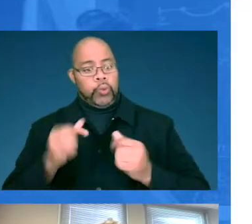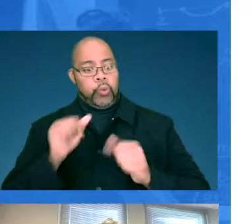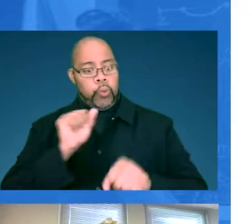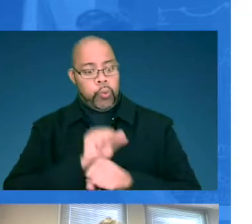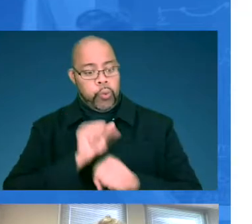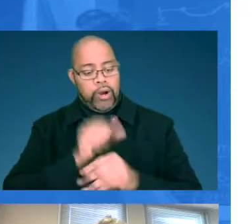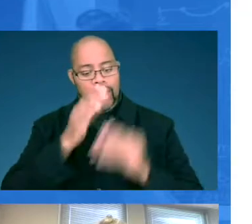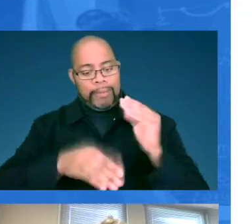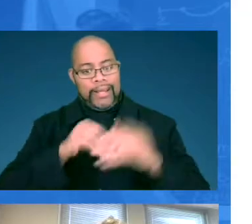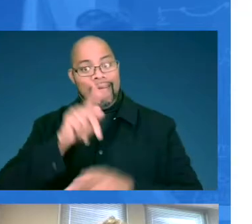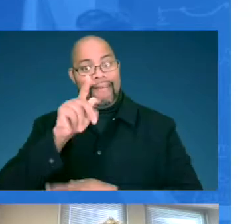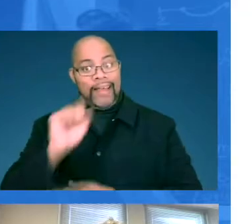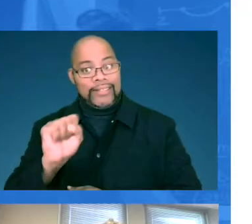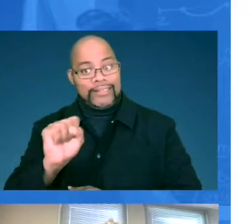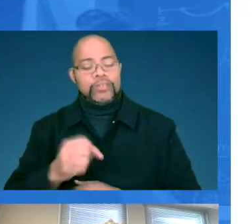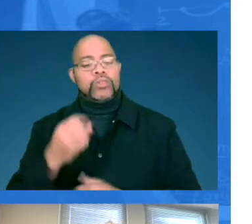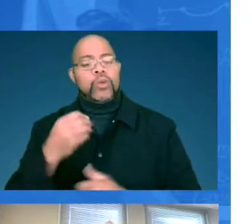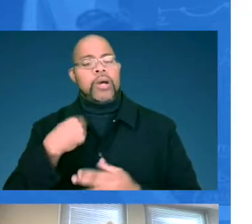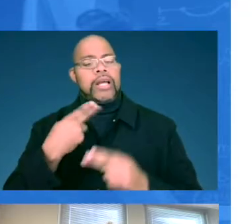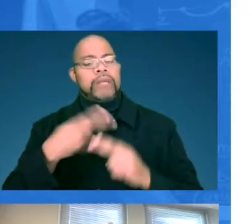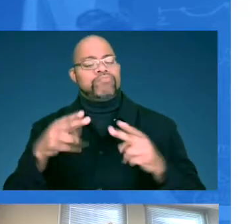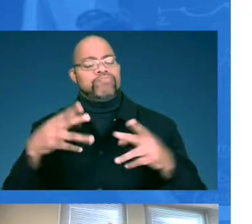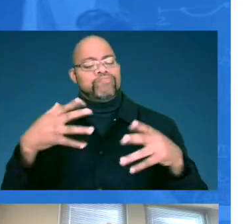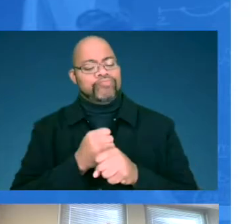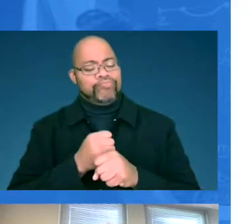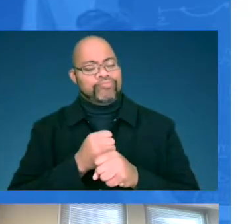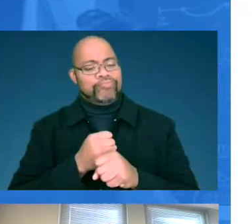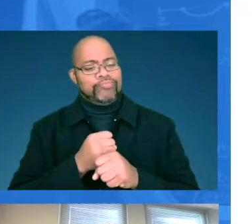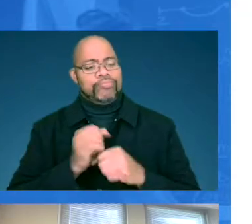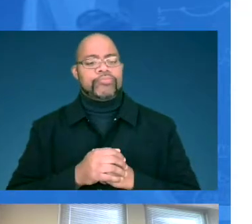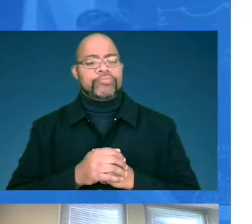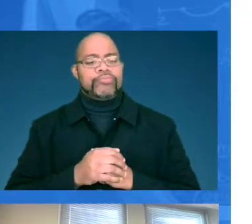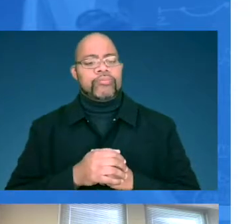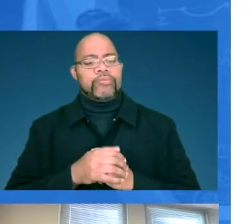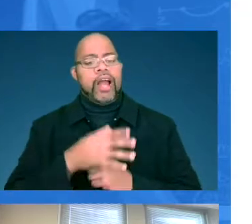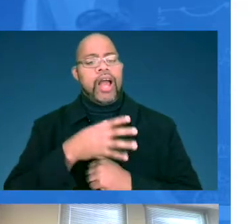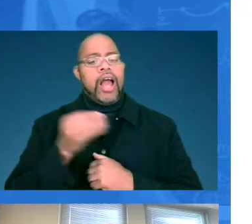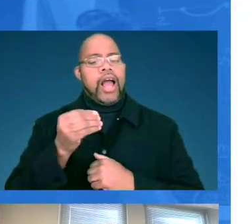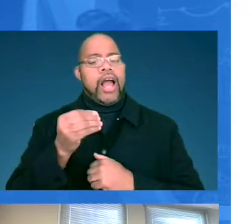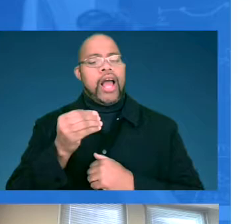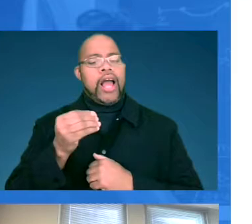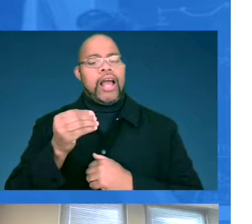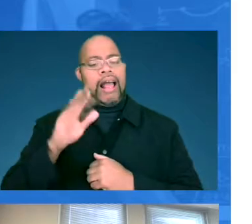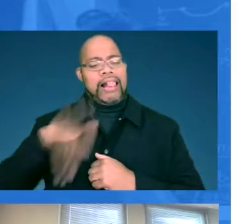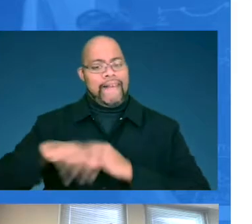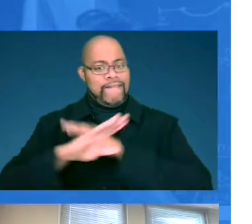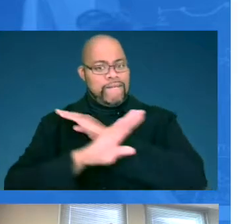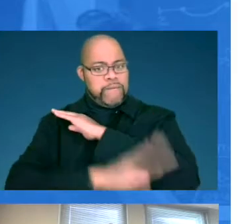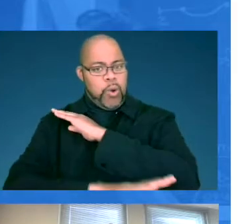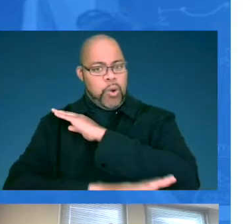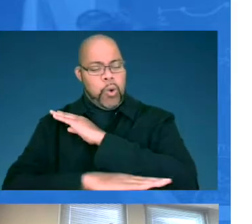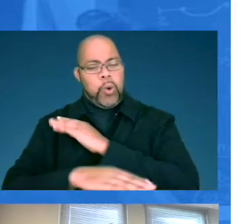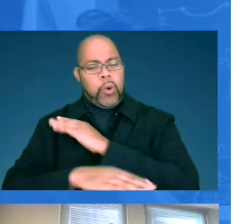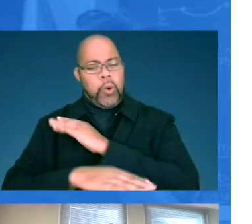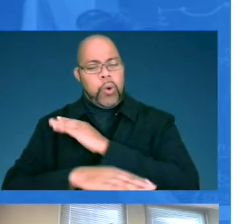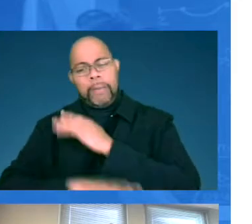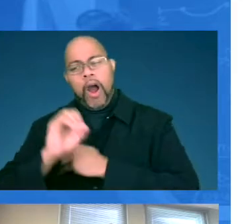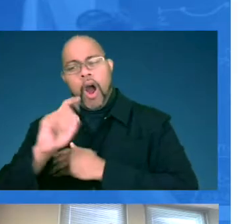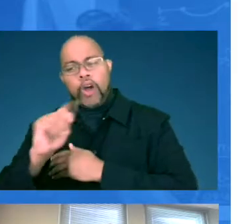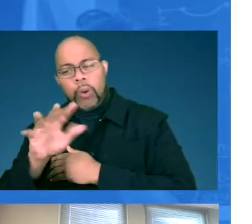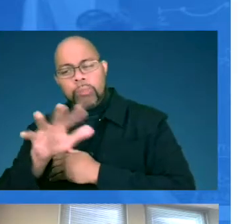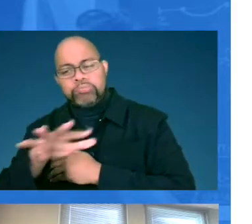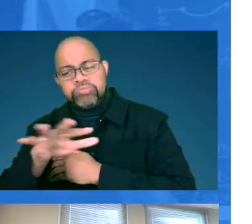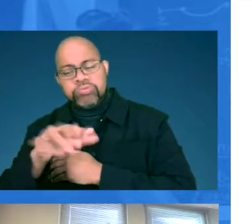completed in Kansas. So I'll give a brief synopsis. In late fall, September, October,